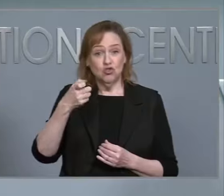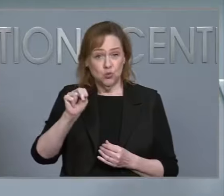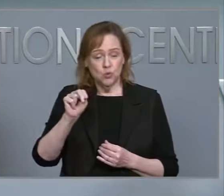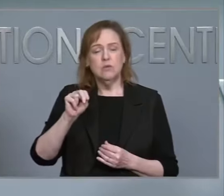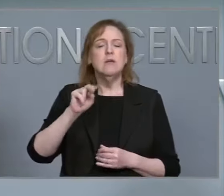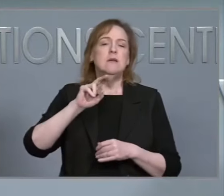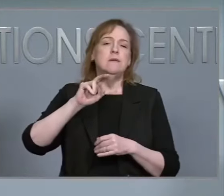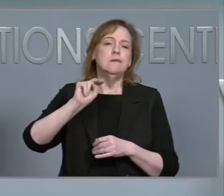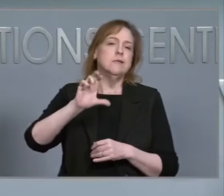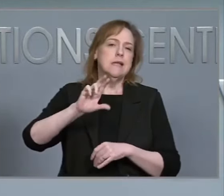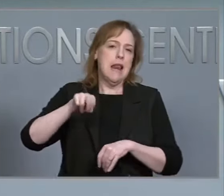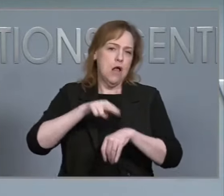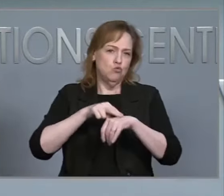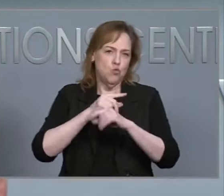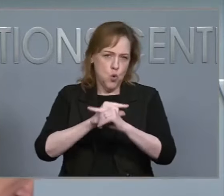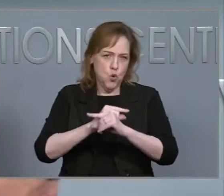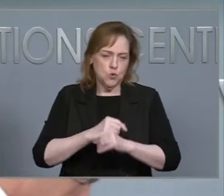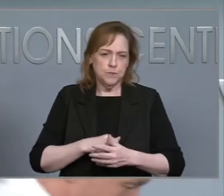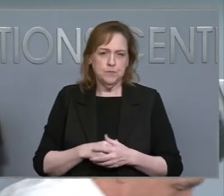Guard.